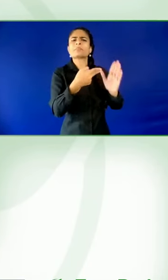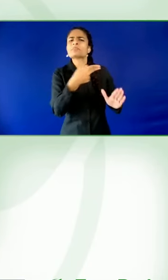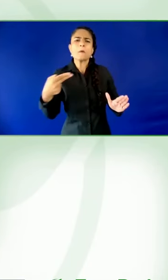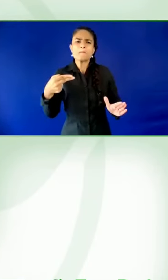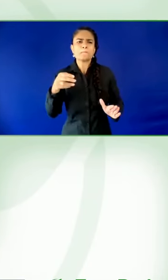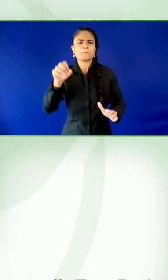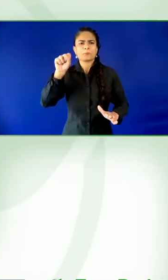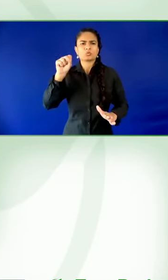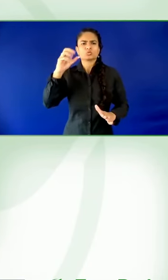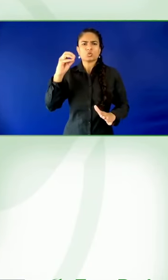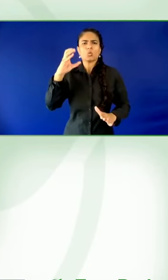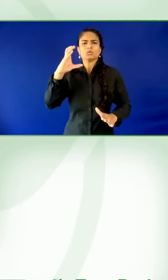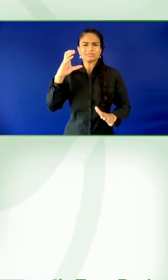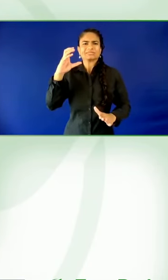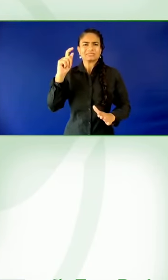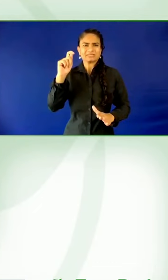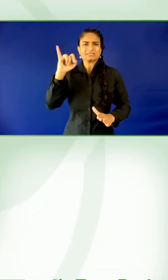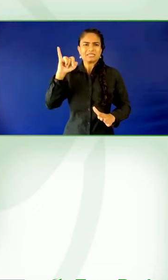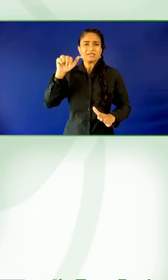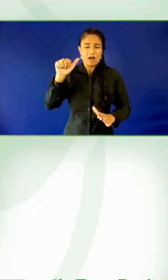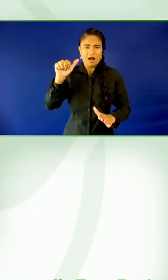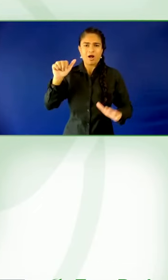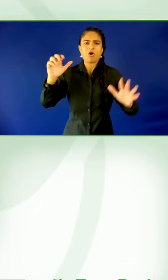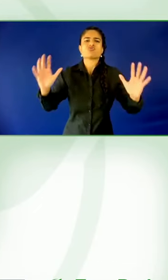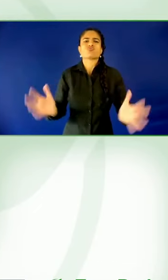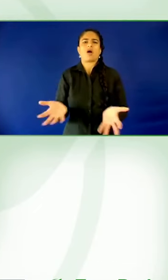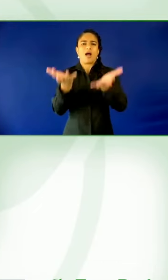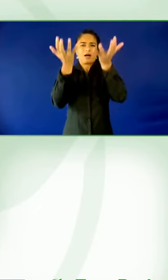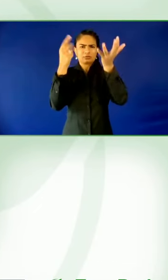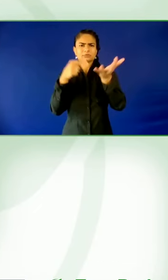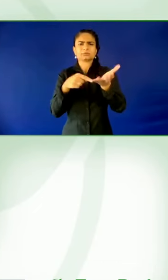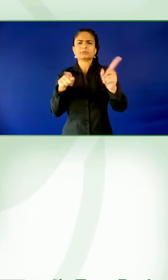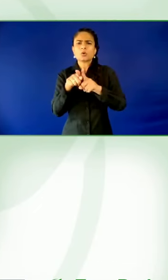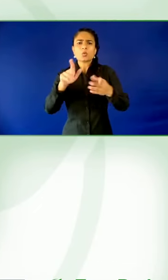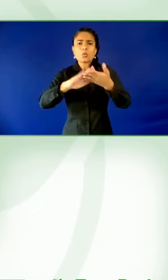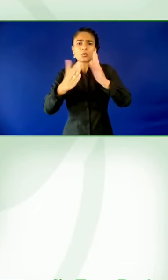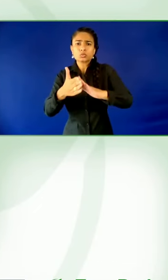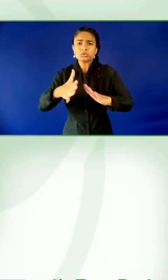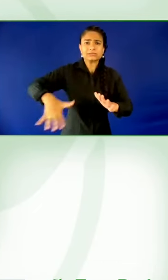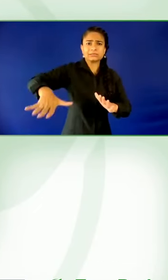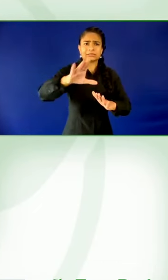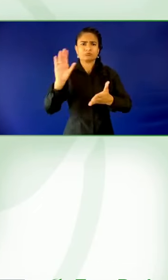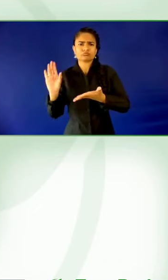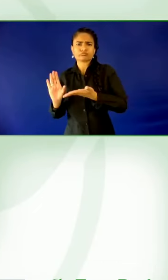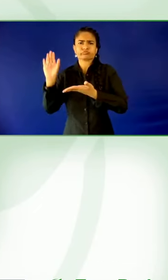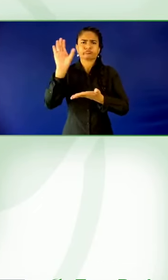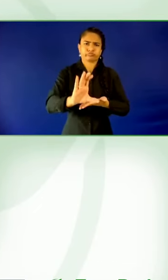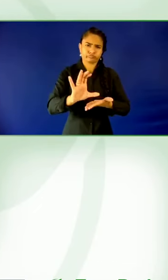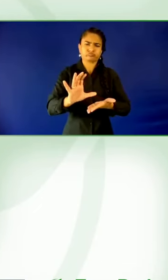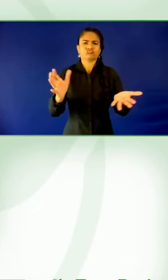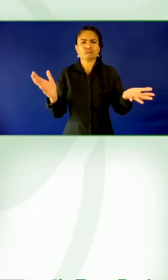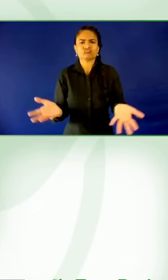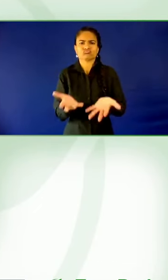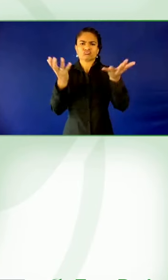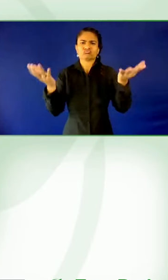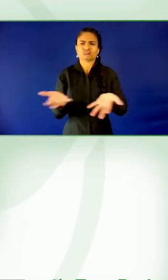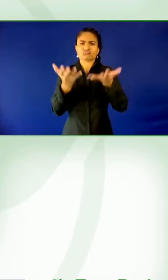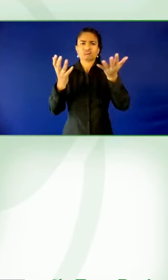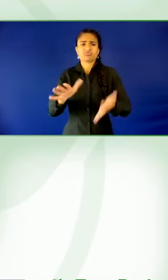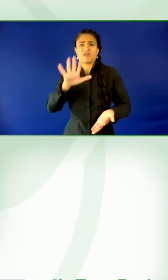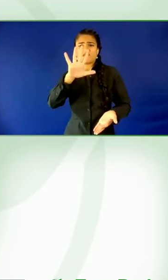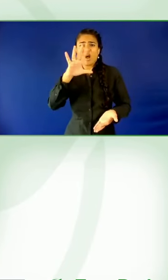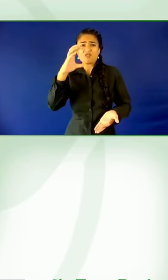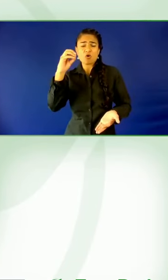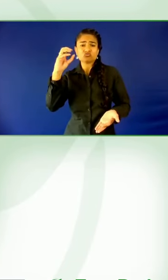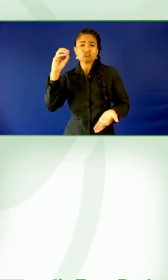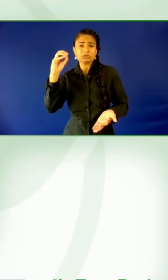resilience and supporting disadvantaged groups. And so there are a number of programs